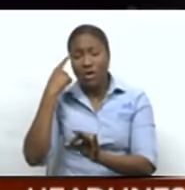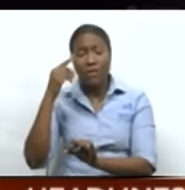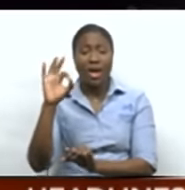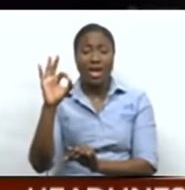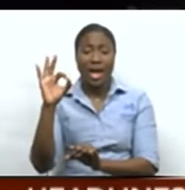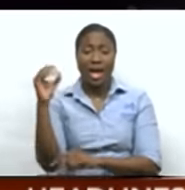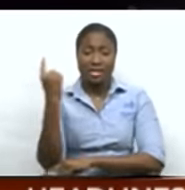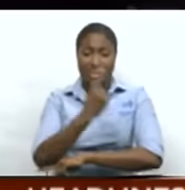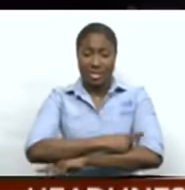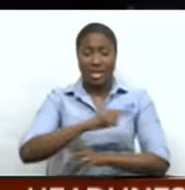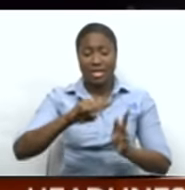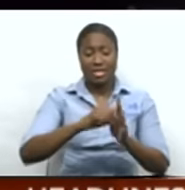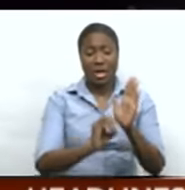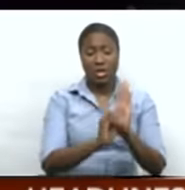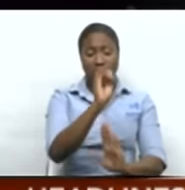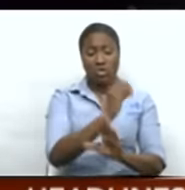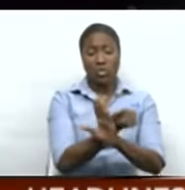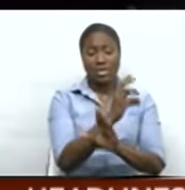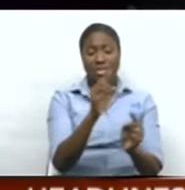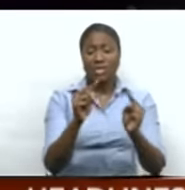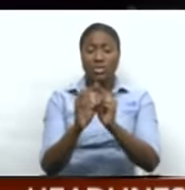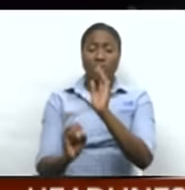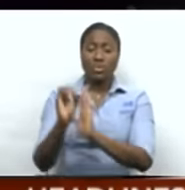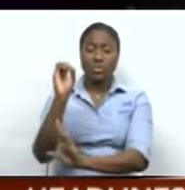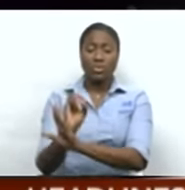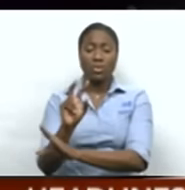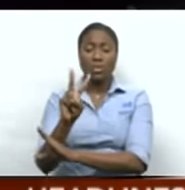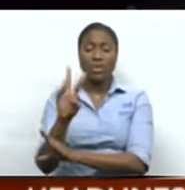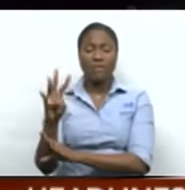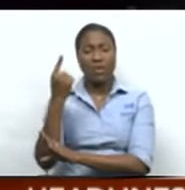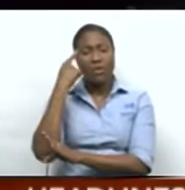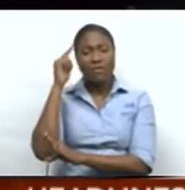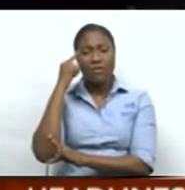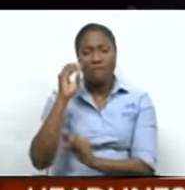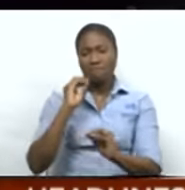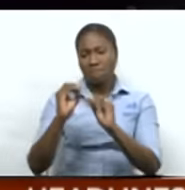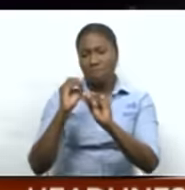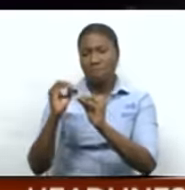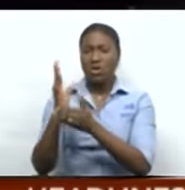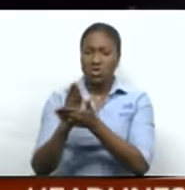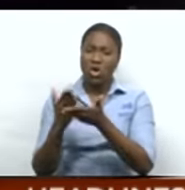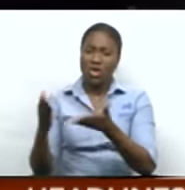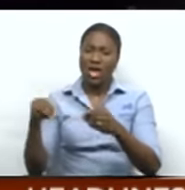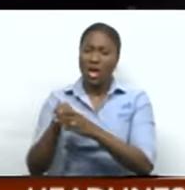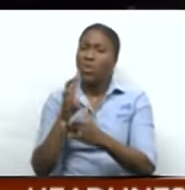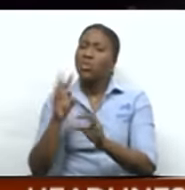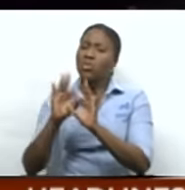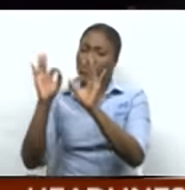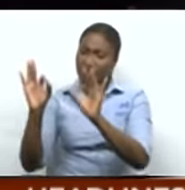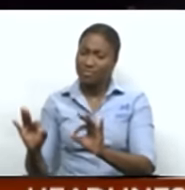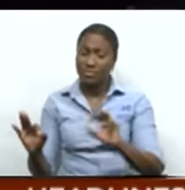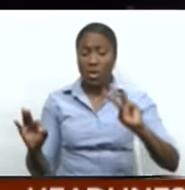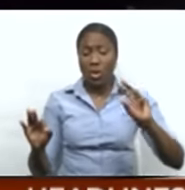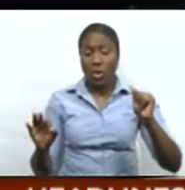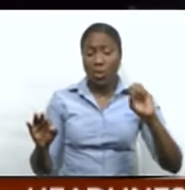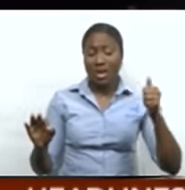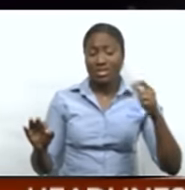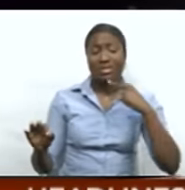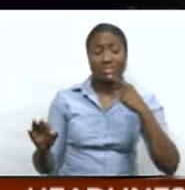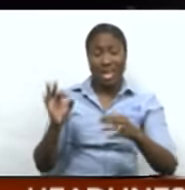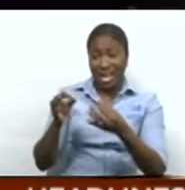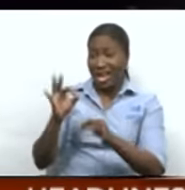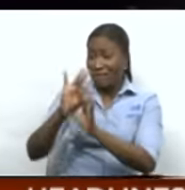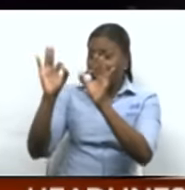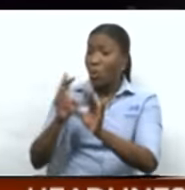days from October 16th to October 24th to facilitate maintenance works. Now, WASA says this planned shutdown will have a